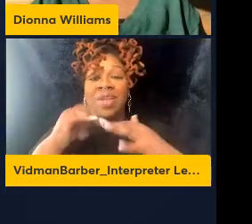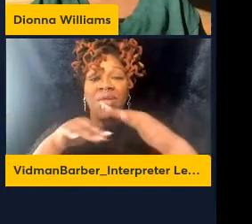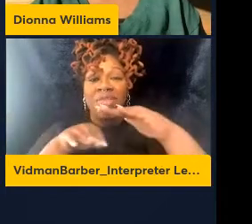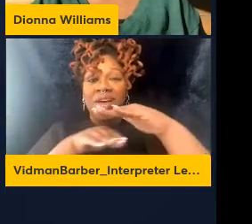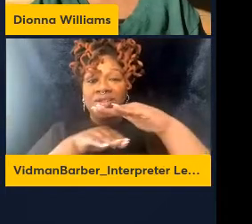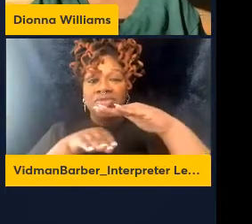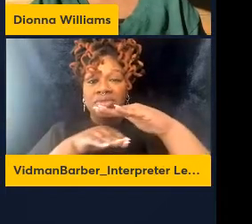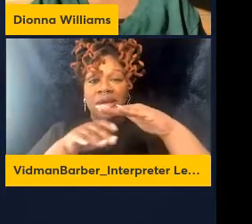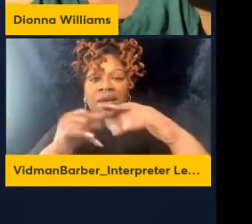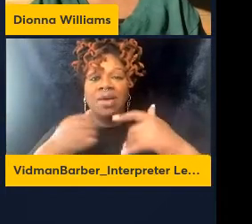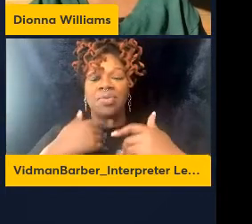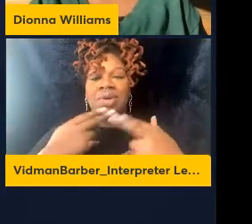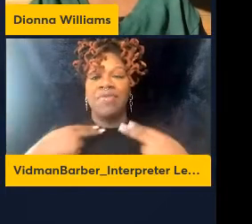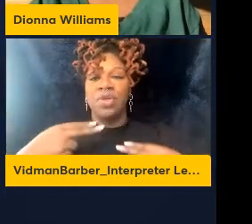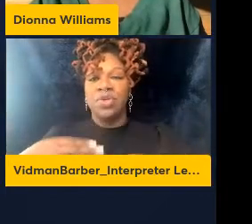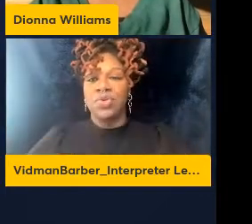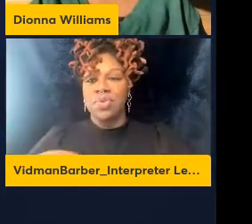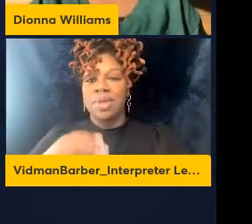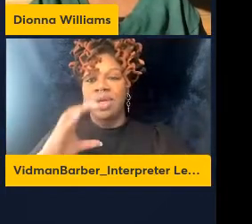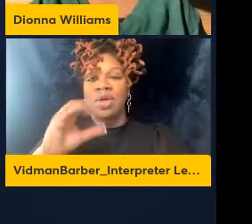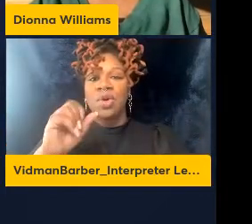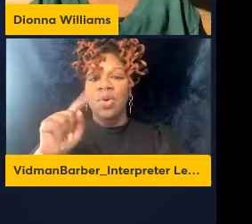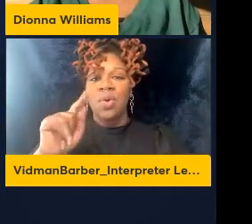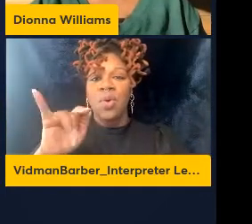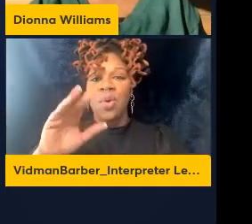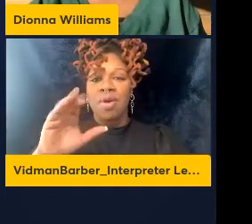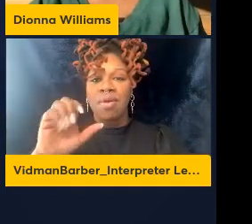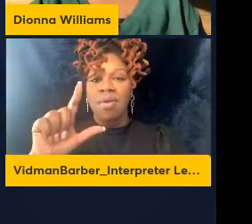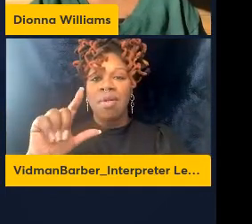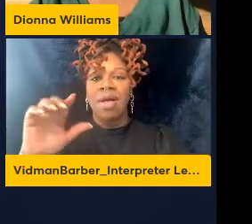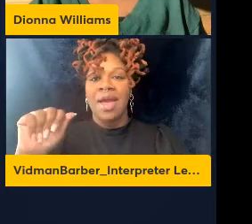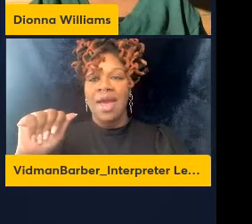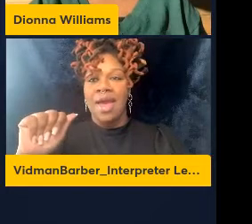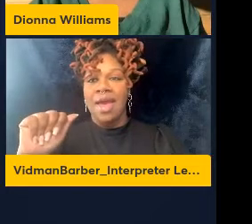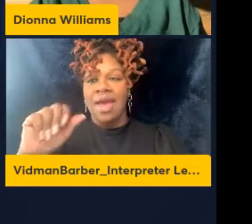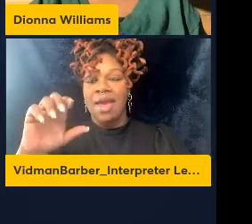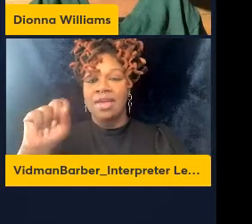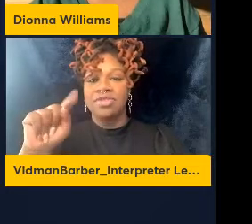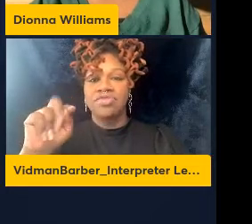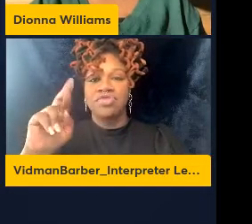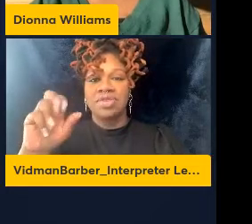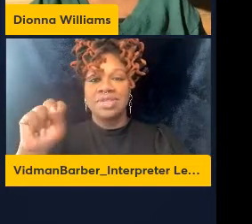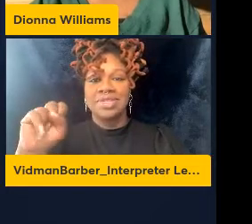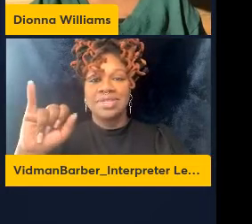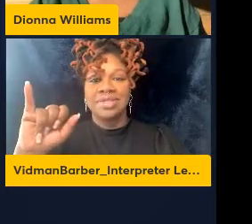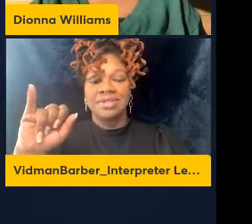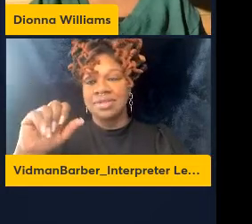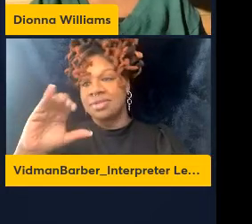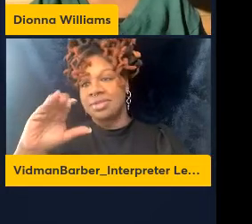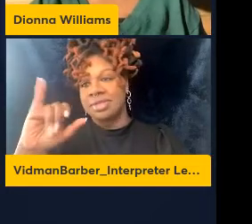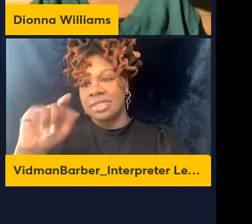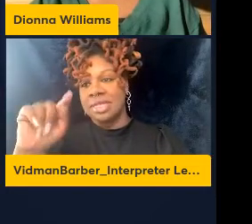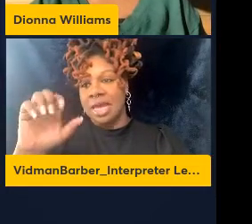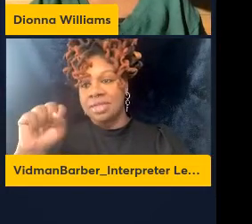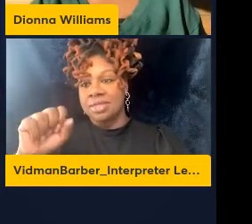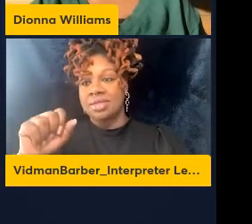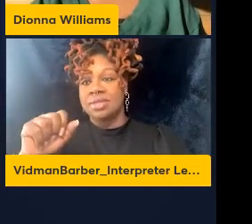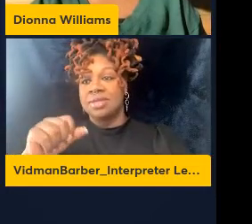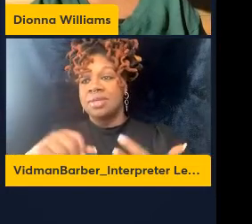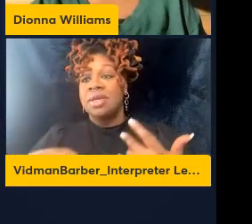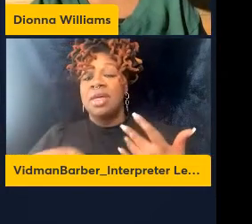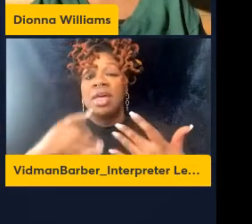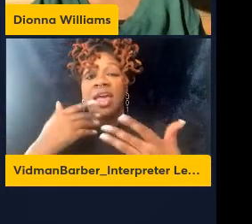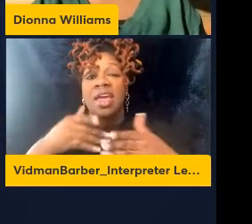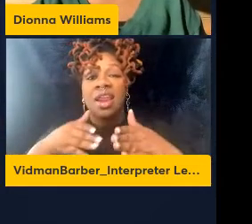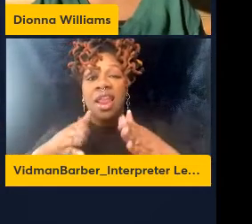we add human cortical astrocytes. And so these foods have three micron pores that allow the astrocytes to penetrate and make physical contact